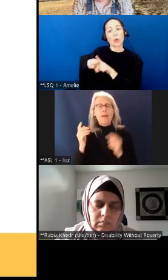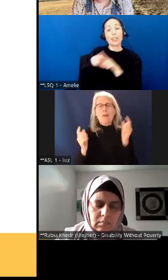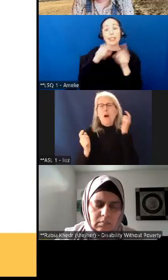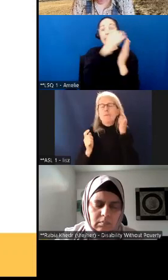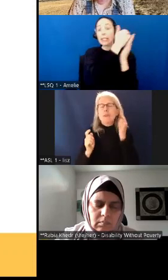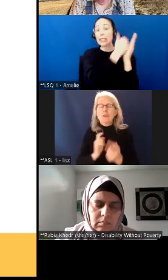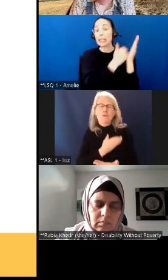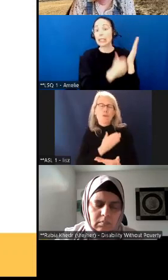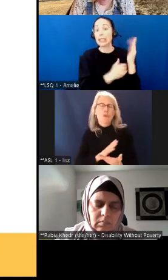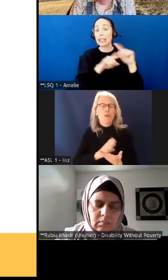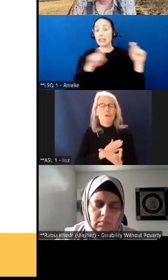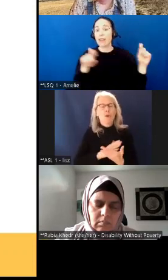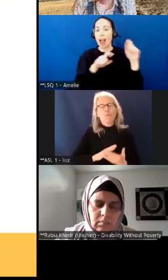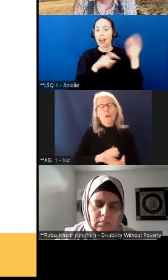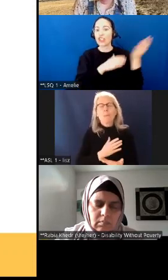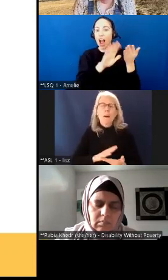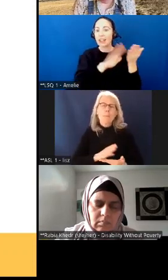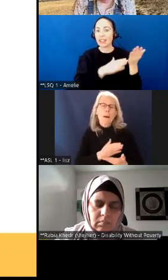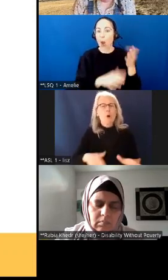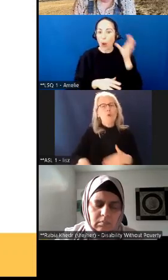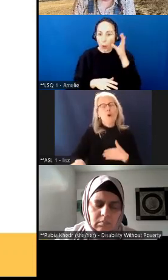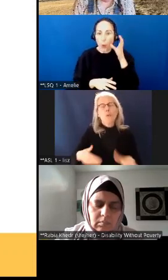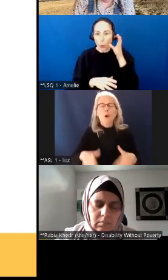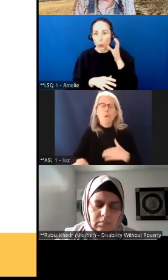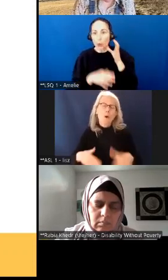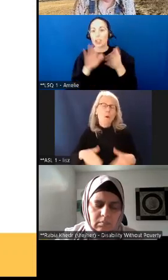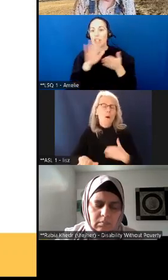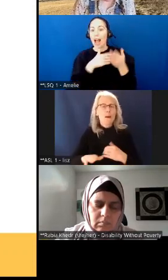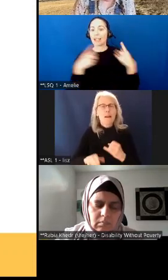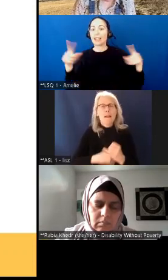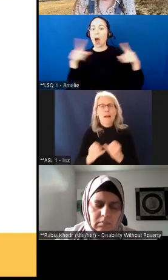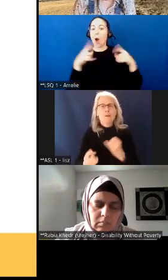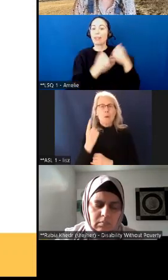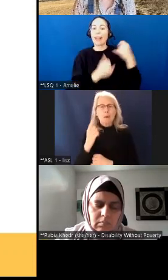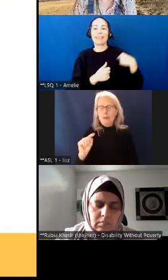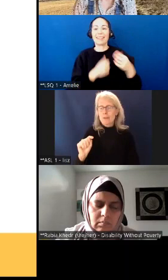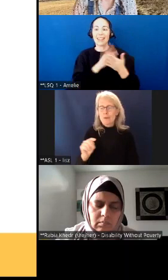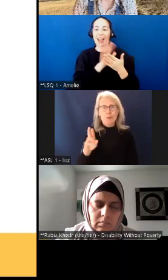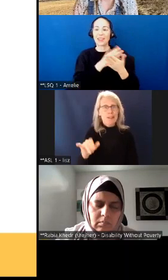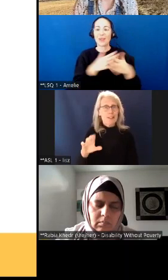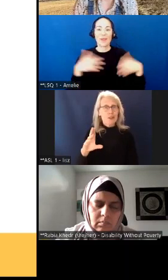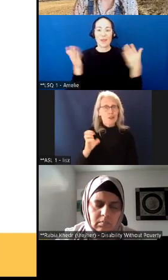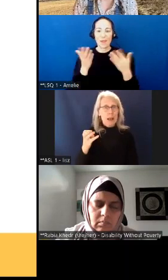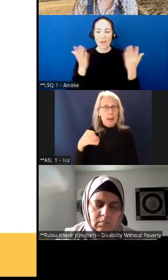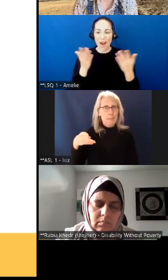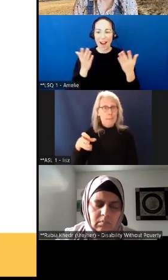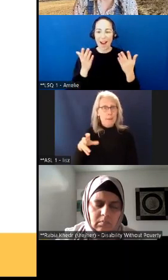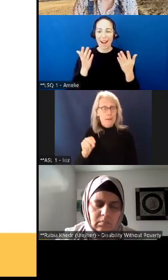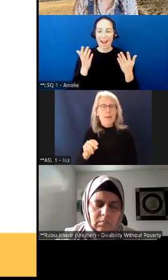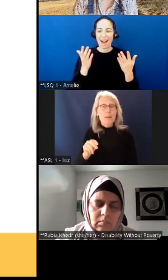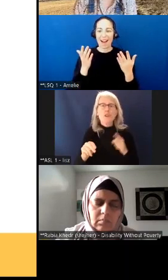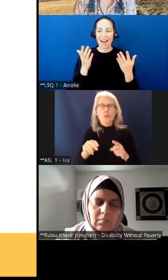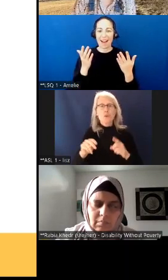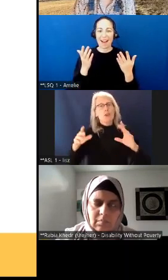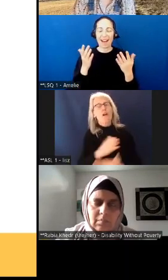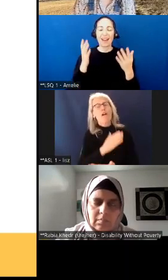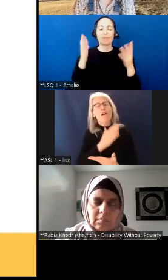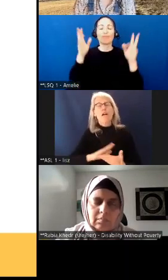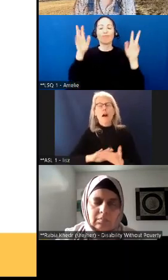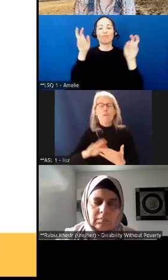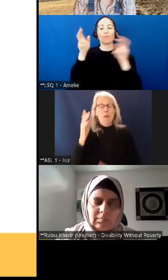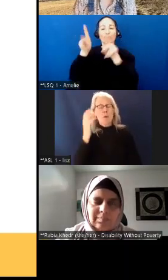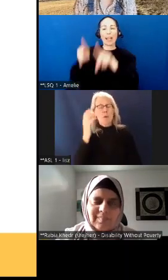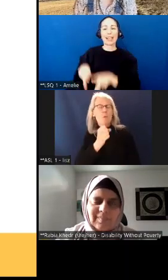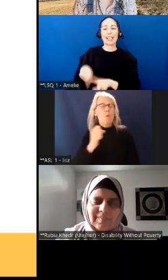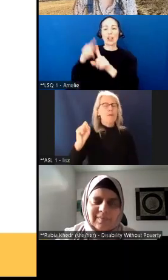And the last one that came up before I came home was Tracy Chapman talking about a revolution. And the line in the